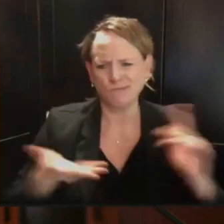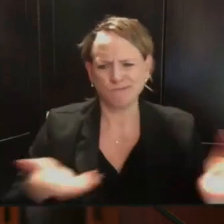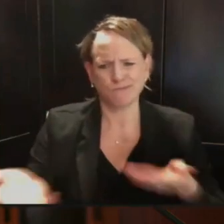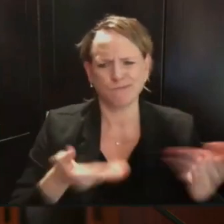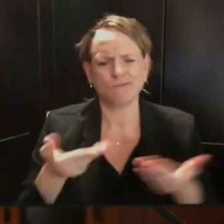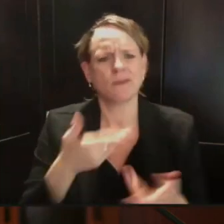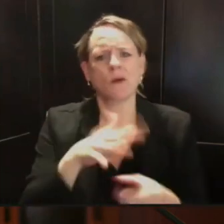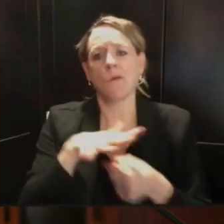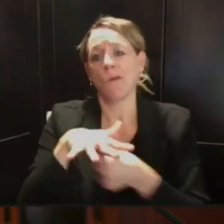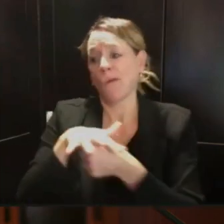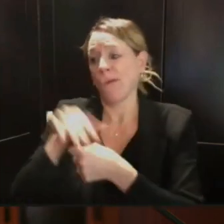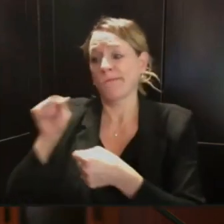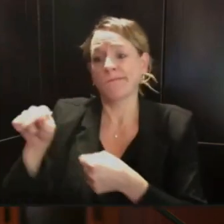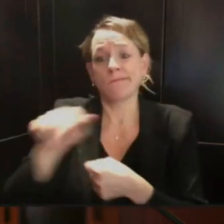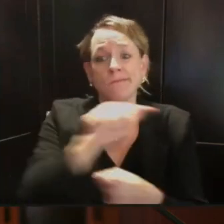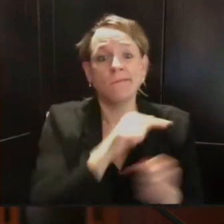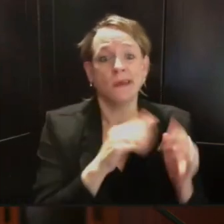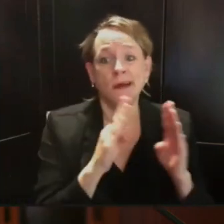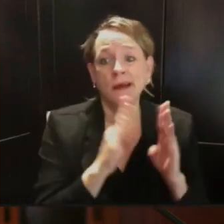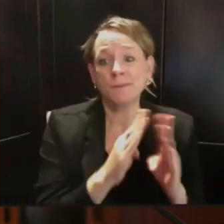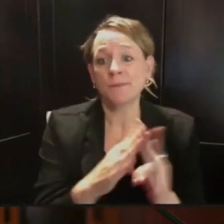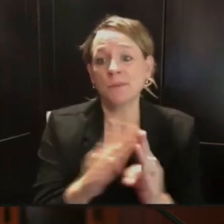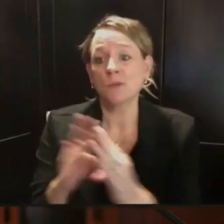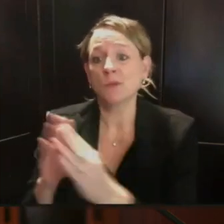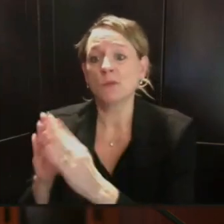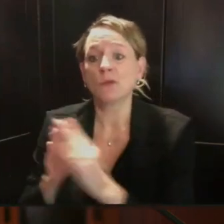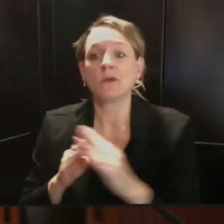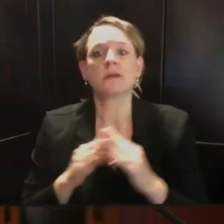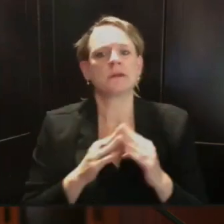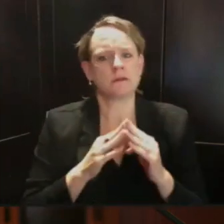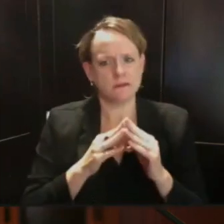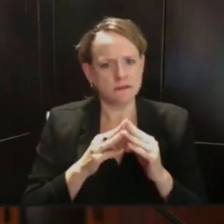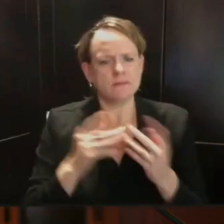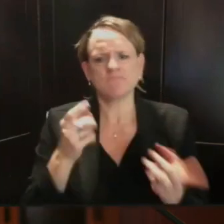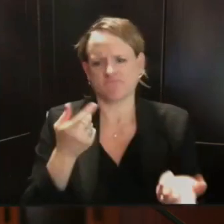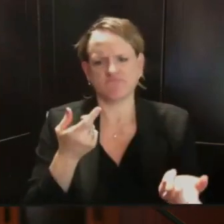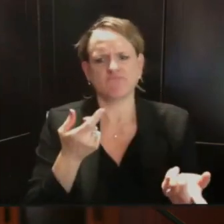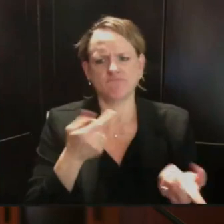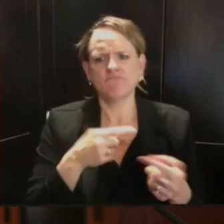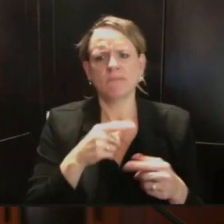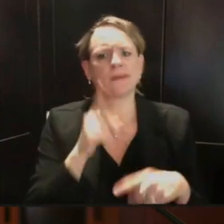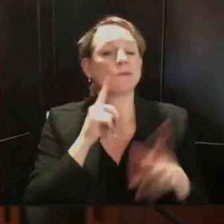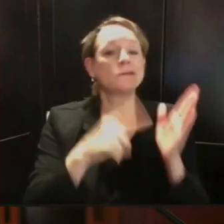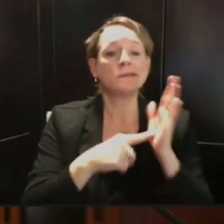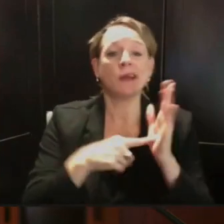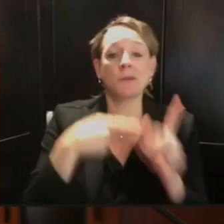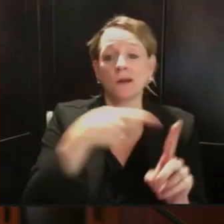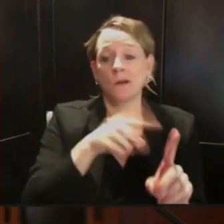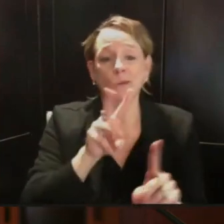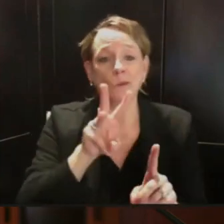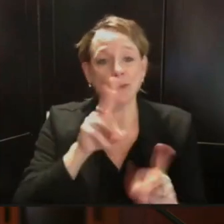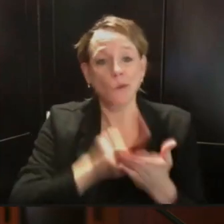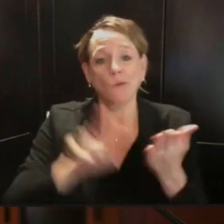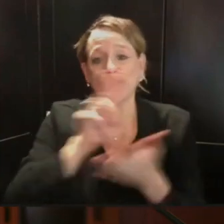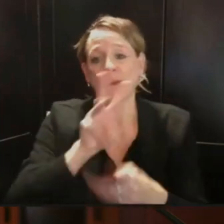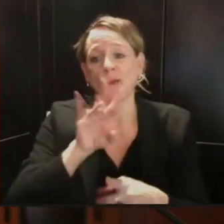The University of Wisconsin continues to bulk up its contact tracing staffing assets,